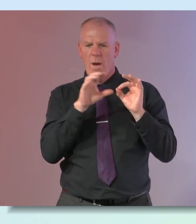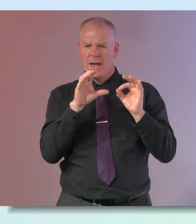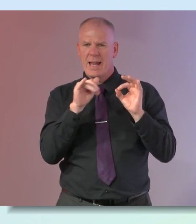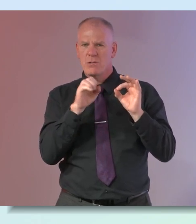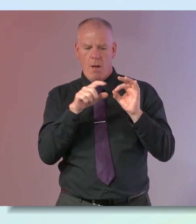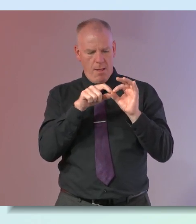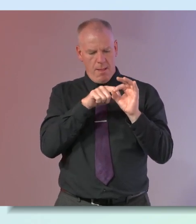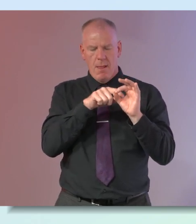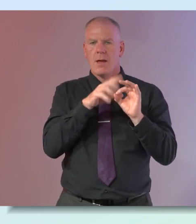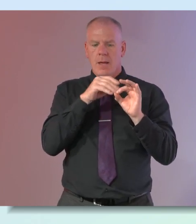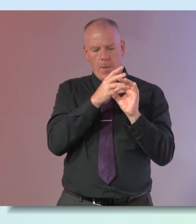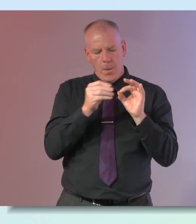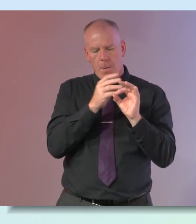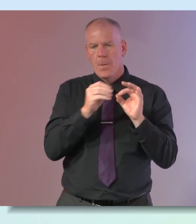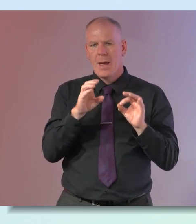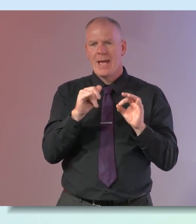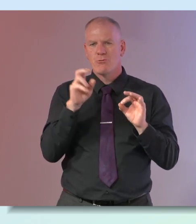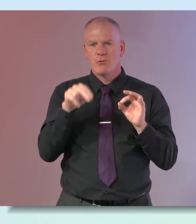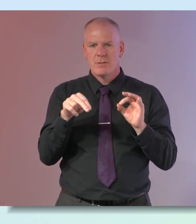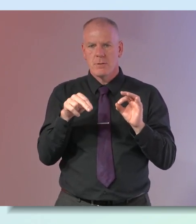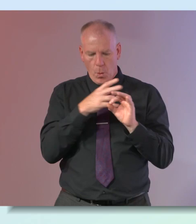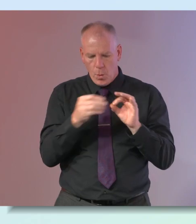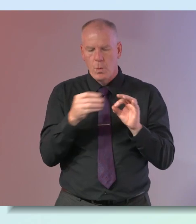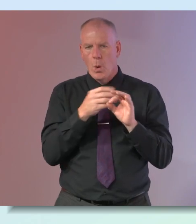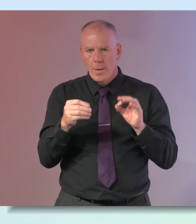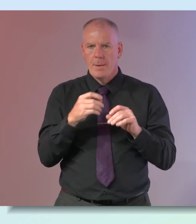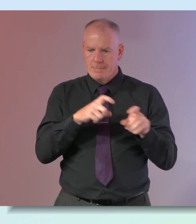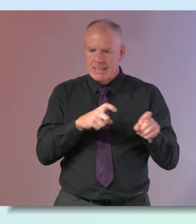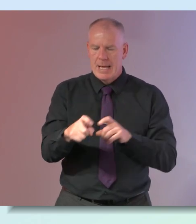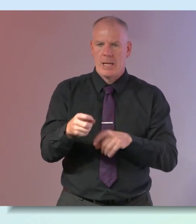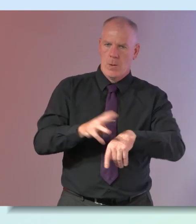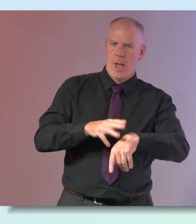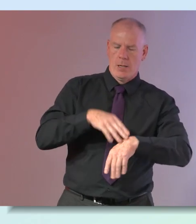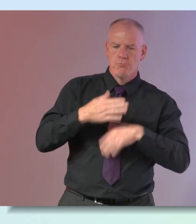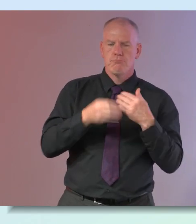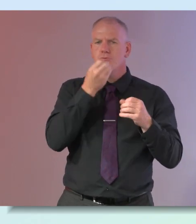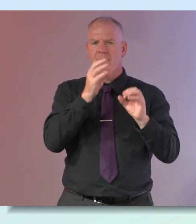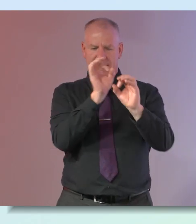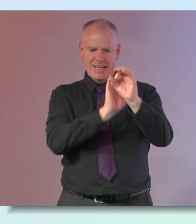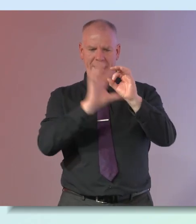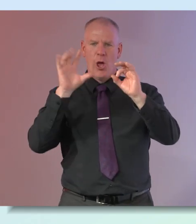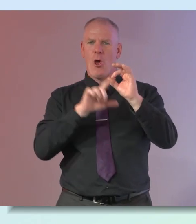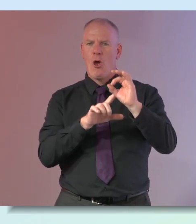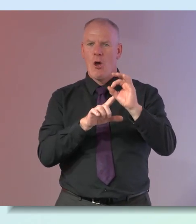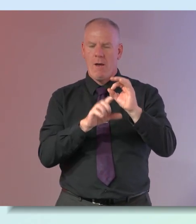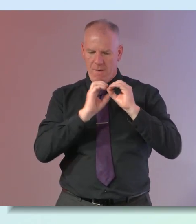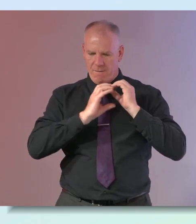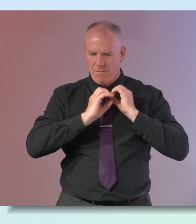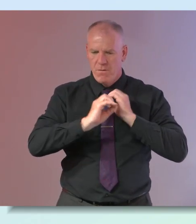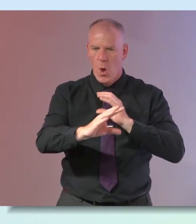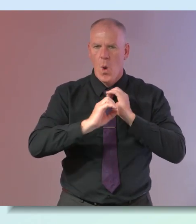receptors so you put estrogen into that environment and it maintains it and it keeps it lovely and clear and everything flows